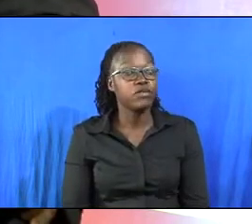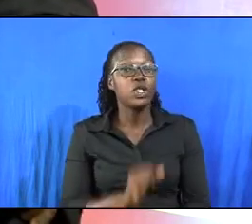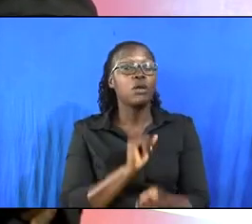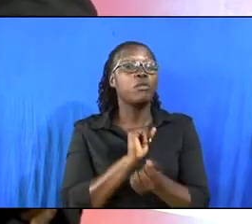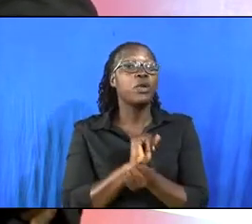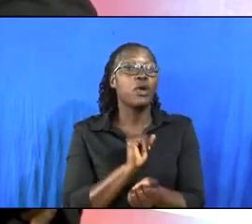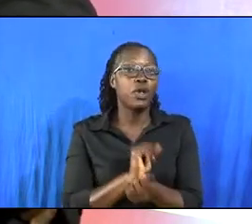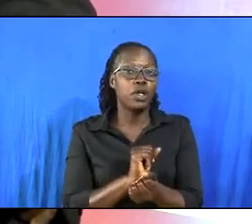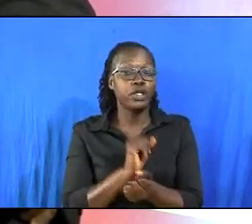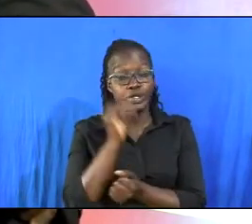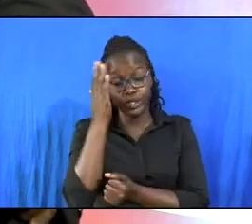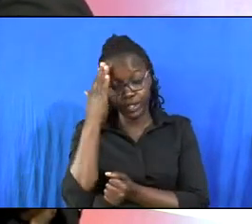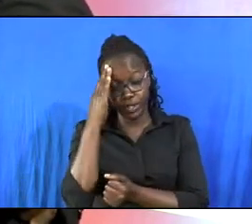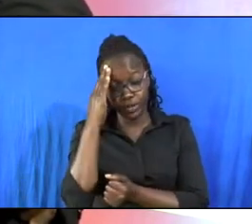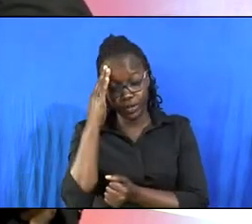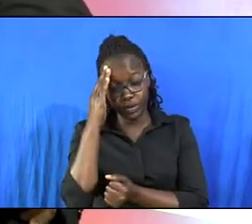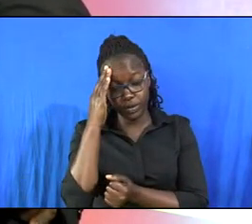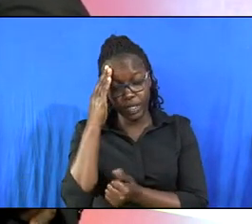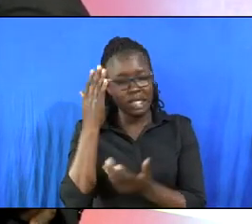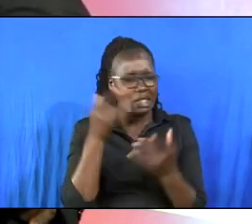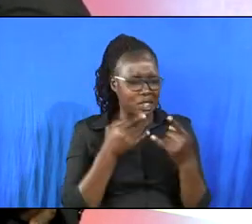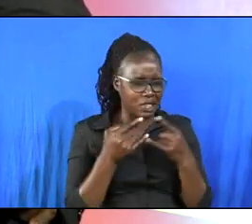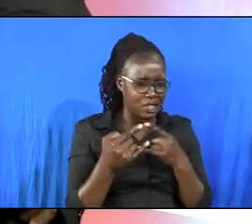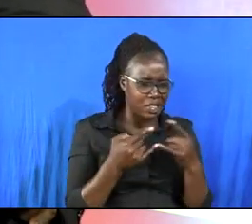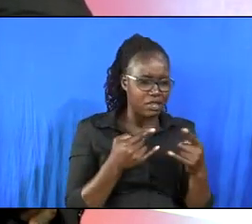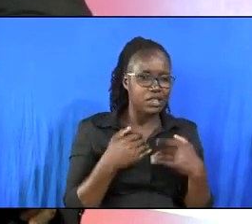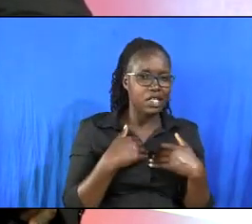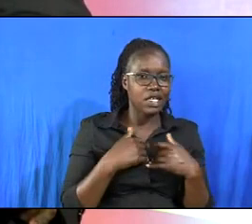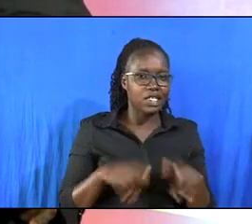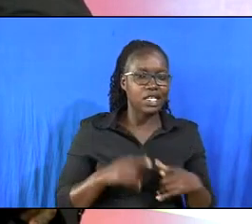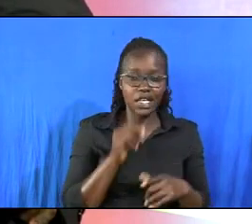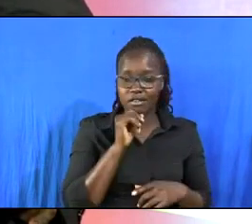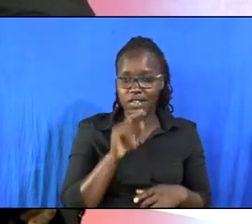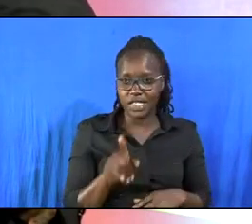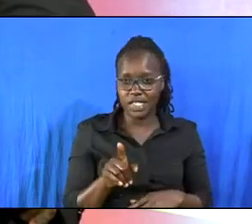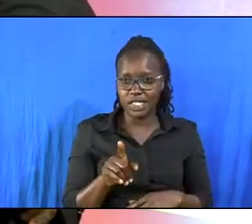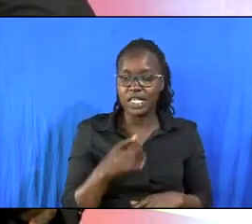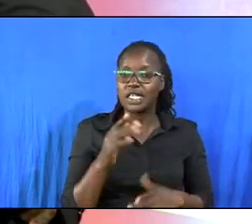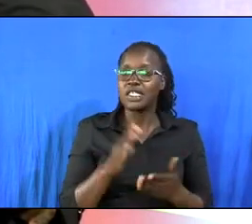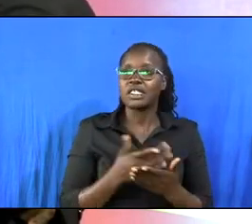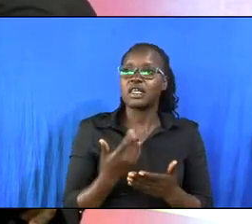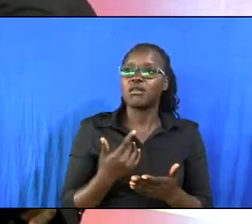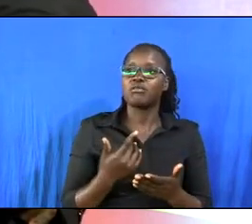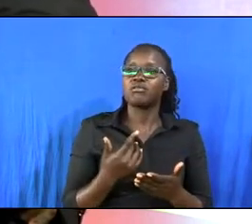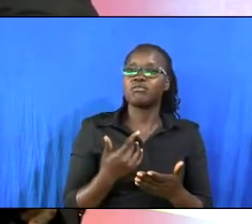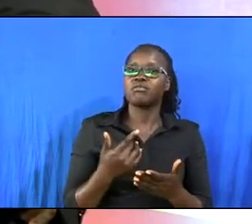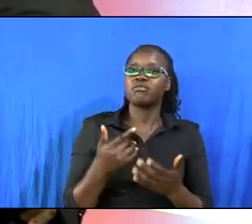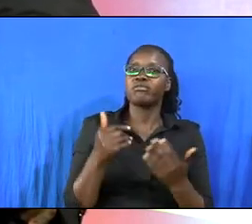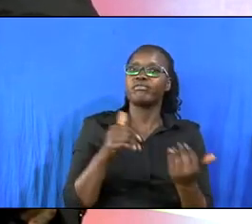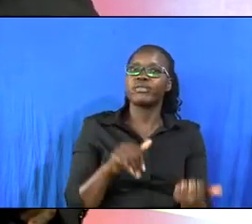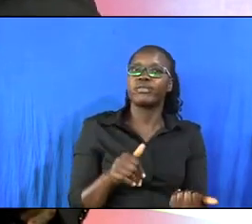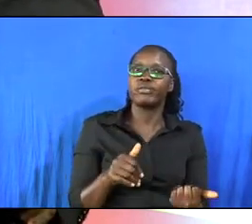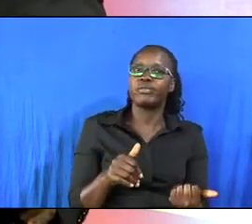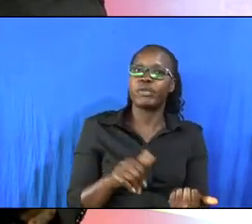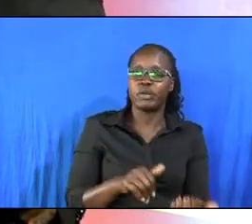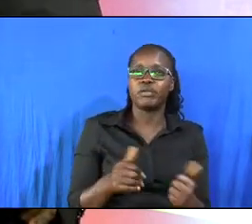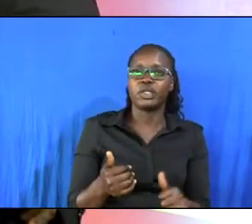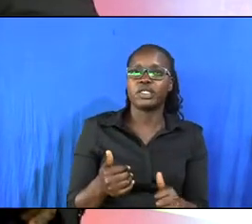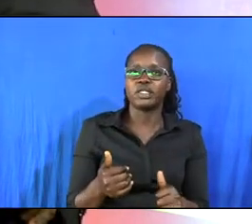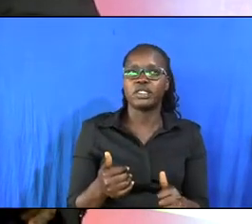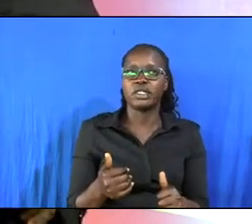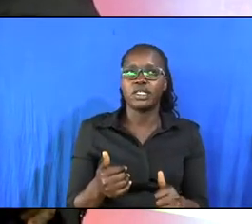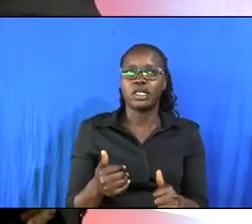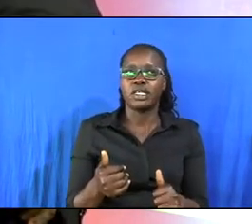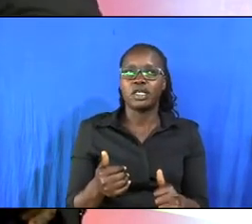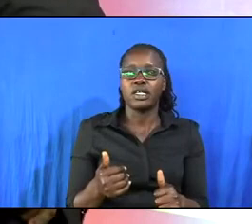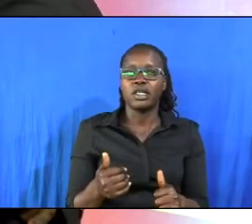paul knew the kind of struggles that he had in his life some of us were baptized and in the